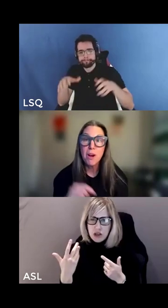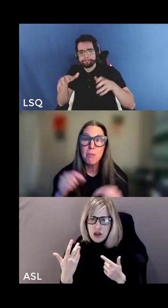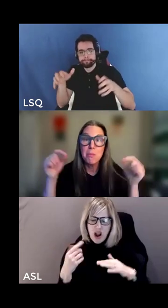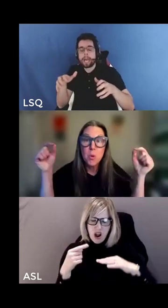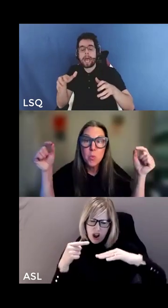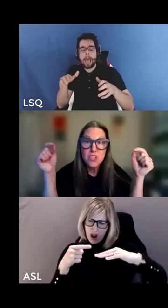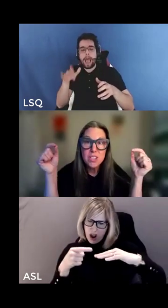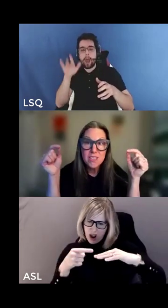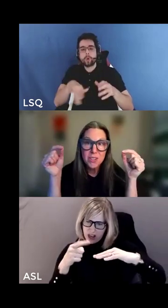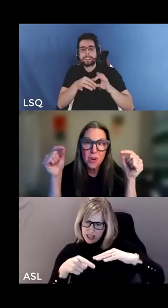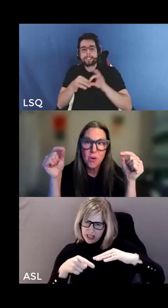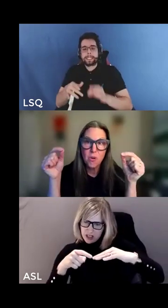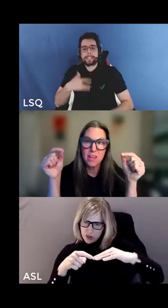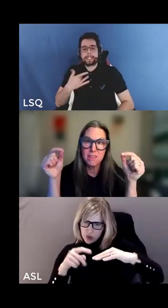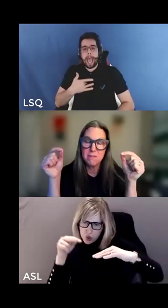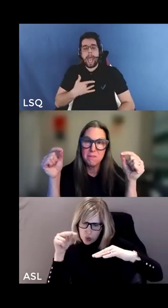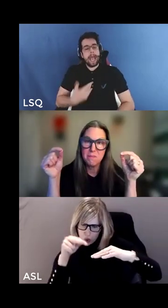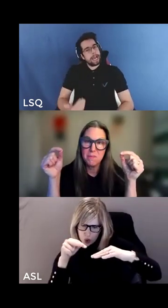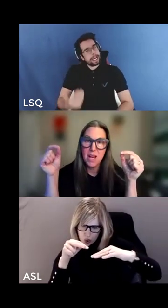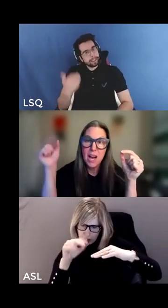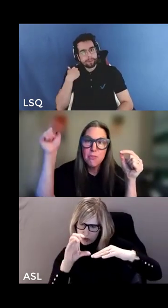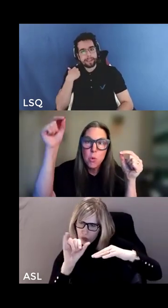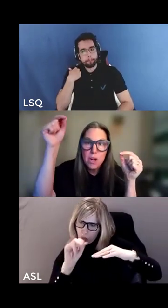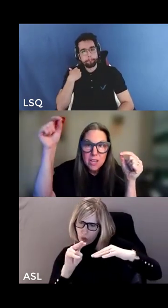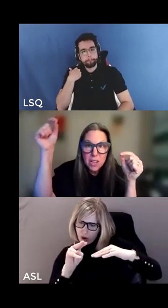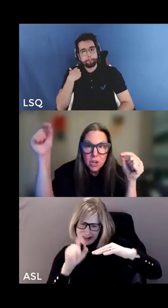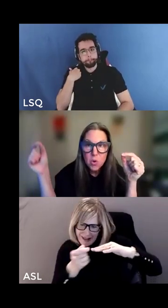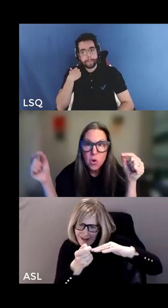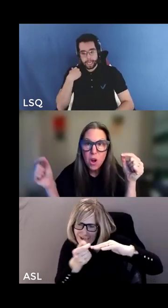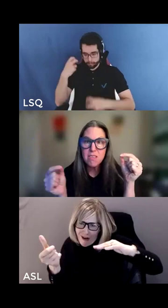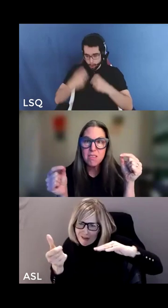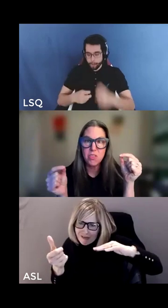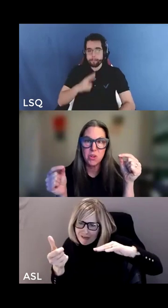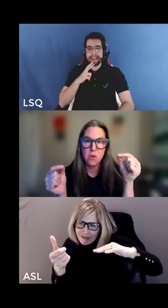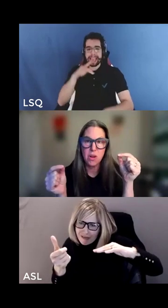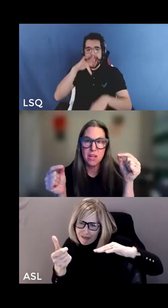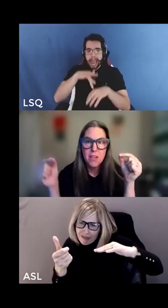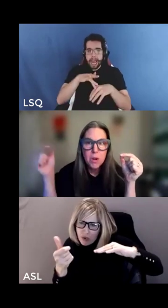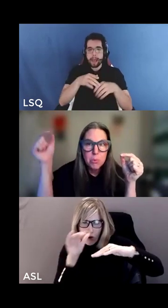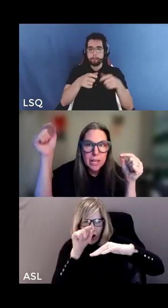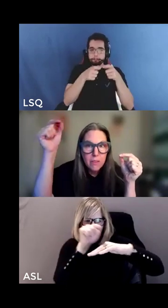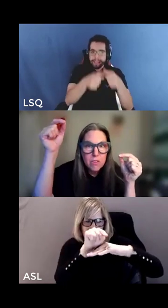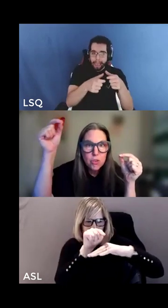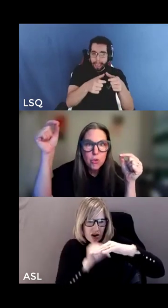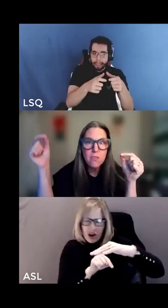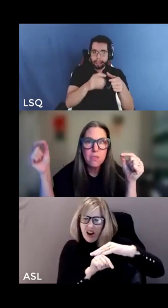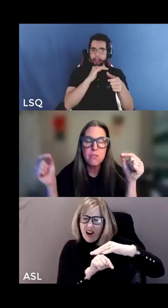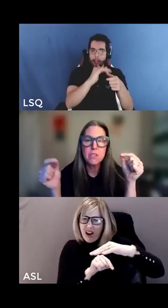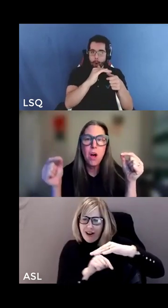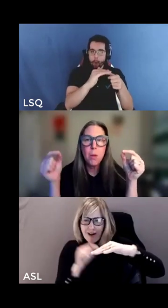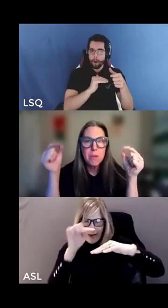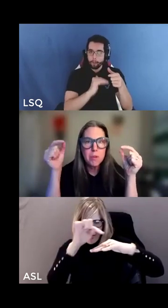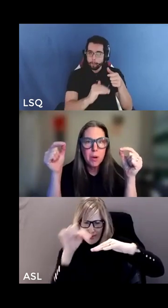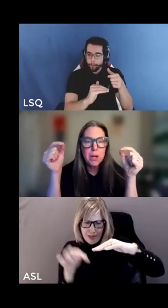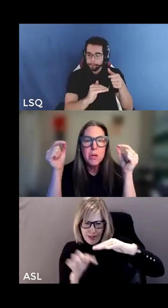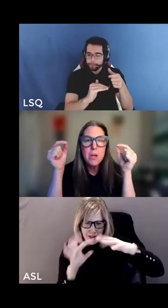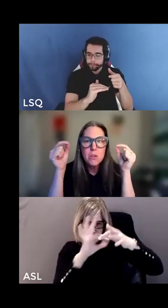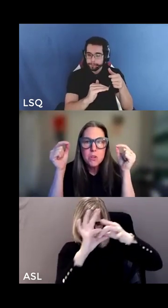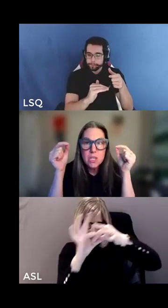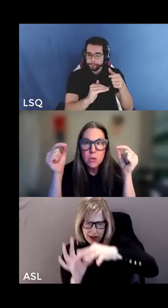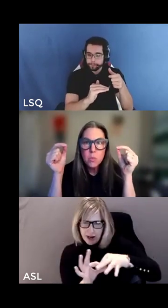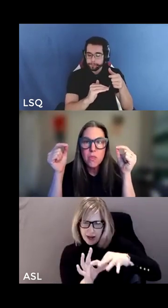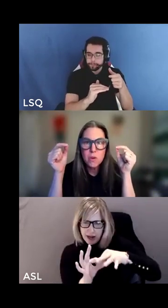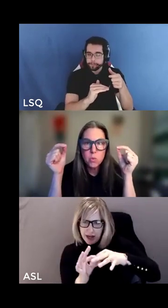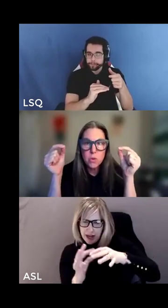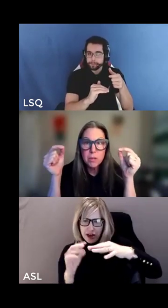the real problem which is the coin of working across the coin bringing the strengths of the top and the bottom